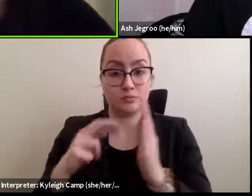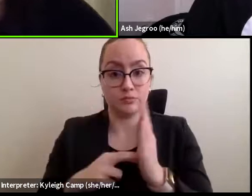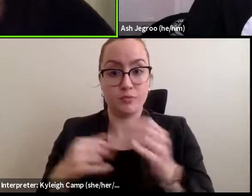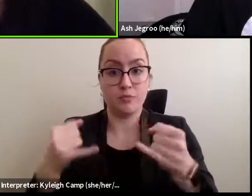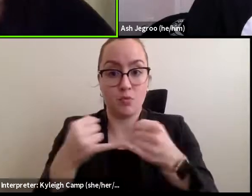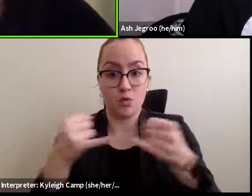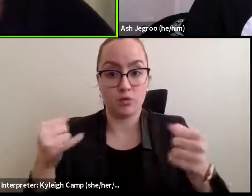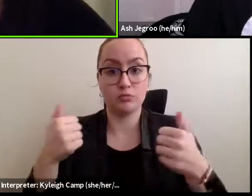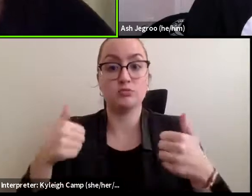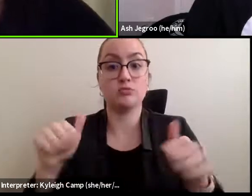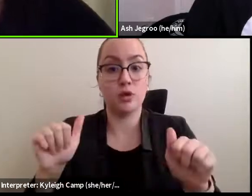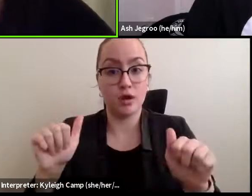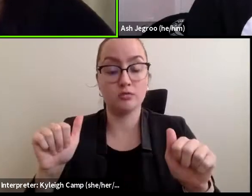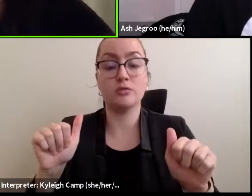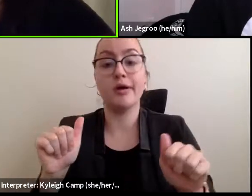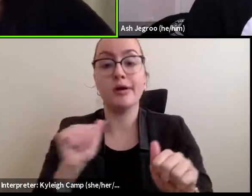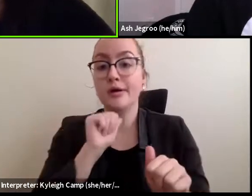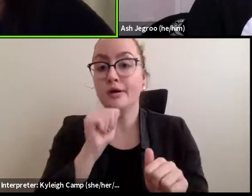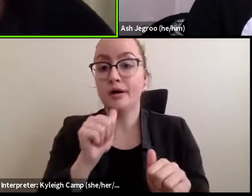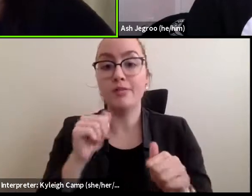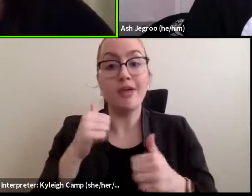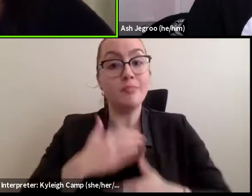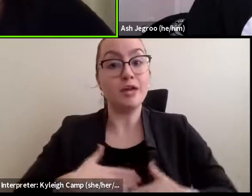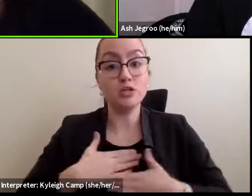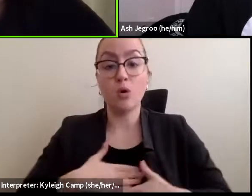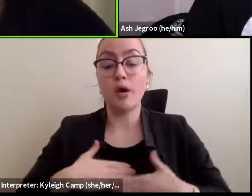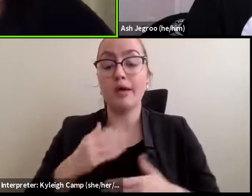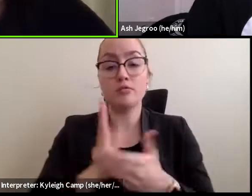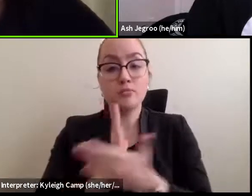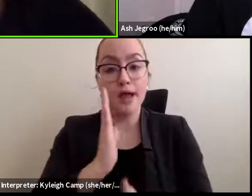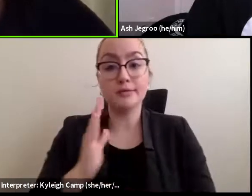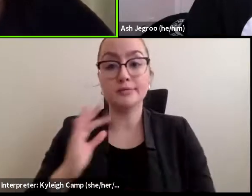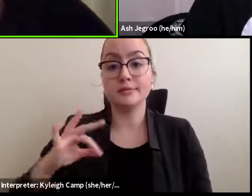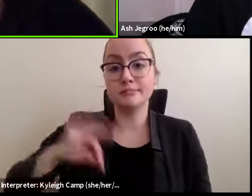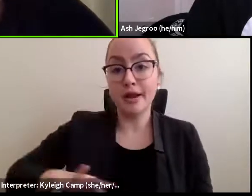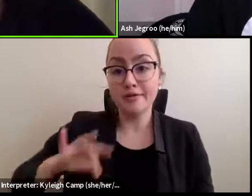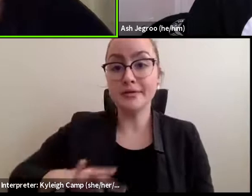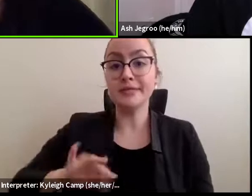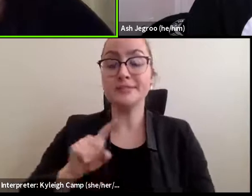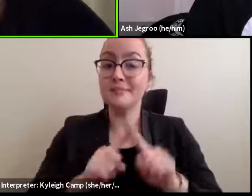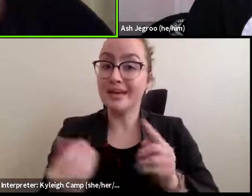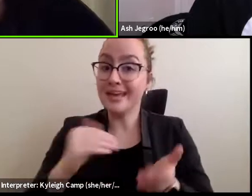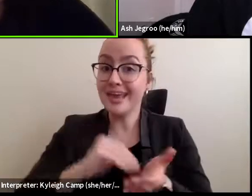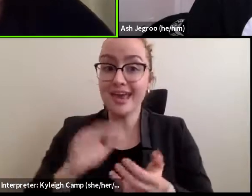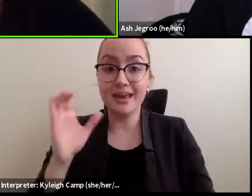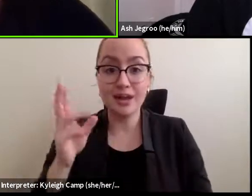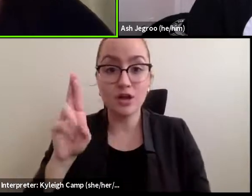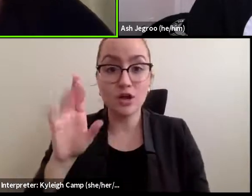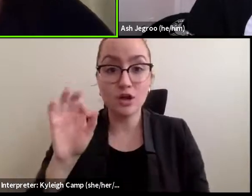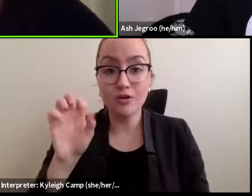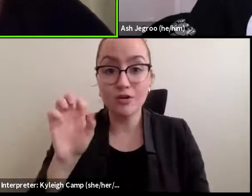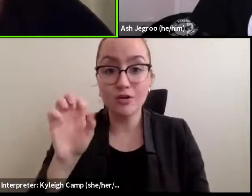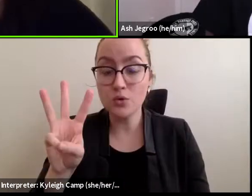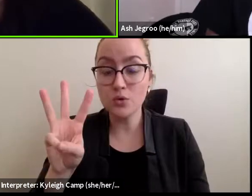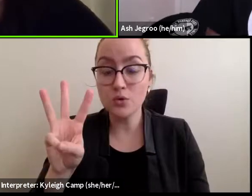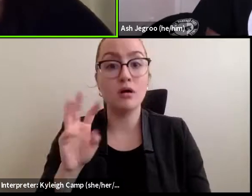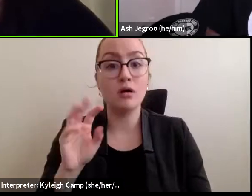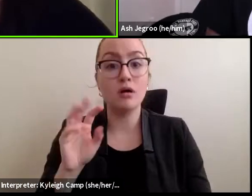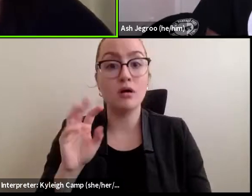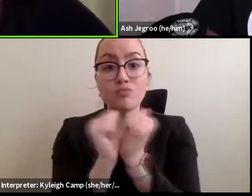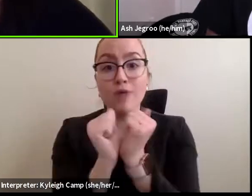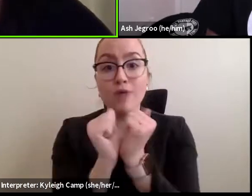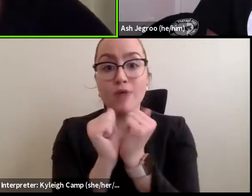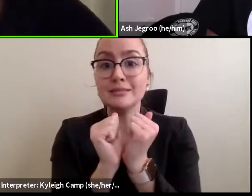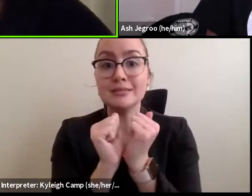withdrawing rights and benefits. And that has led to curfews, crackdowns, arrests, communication